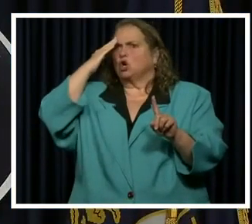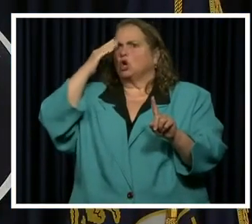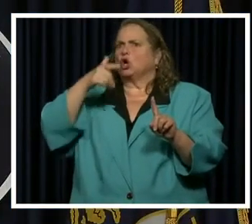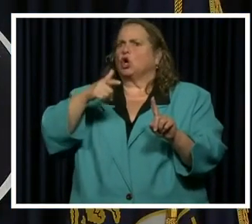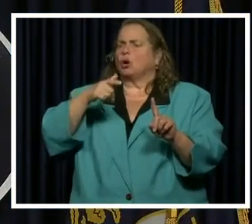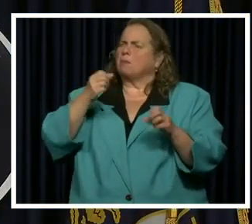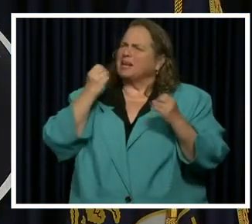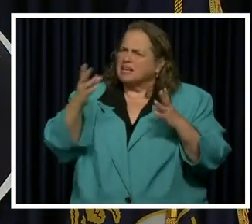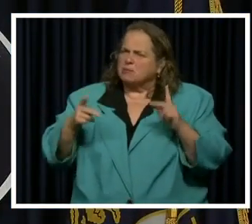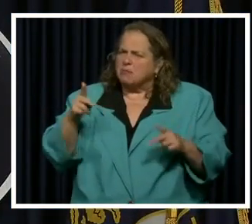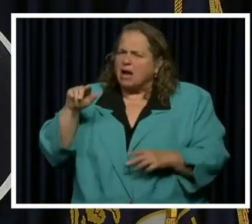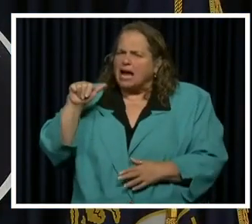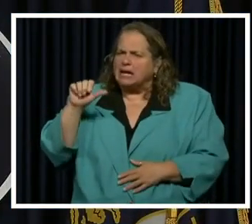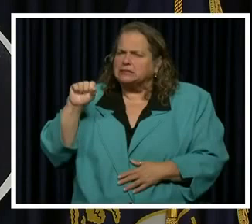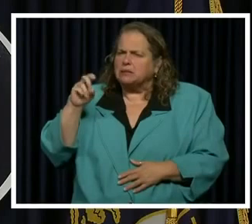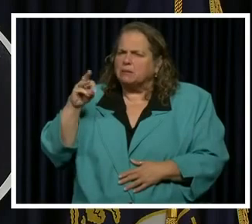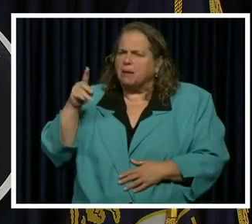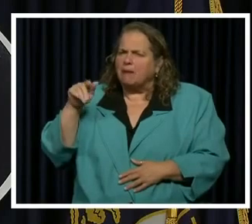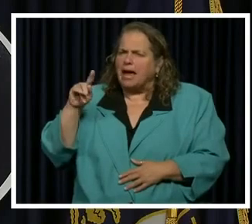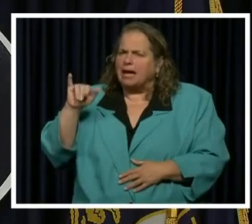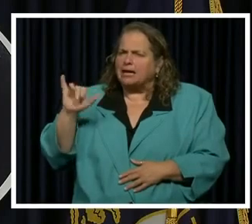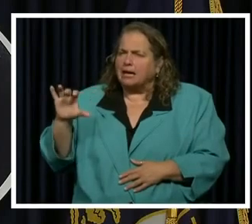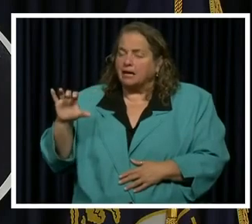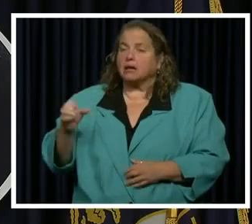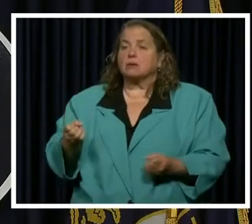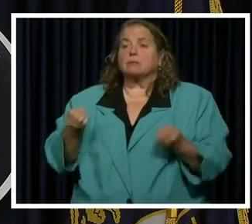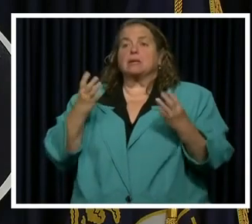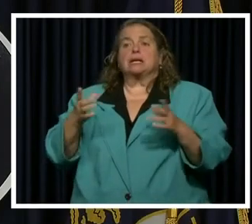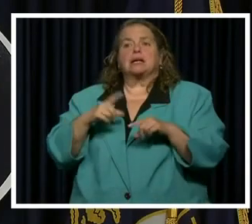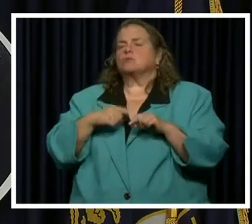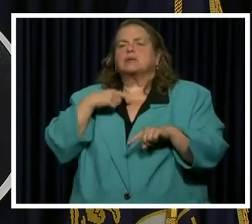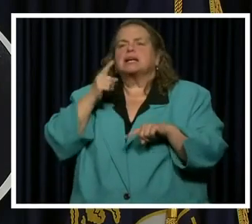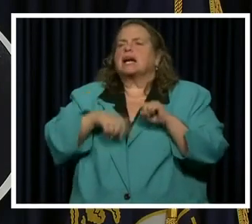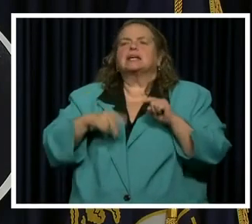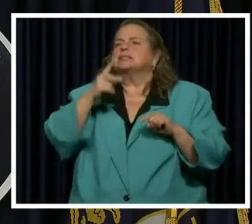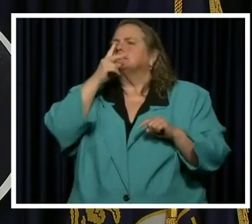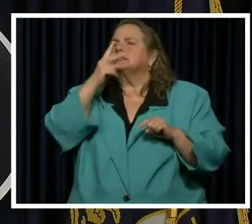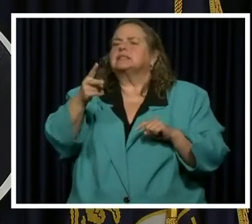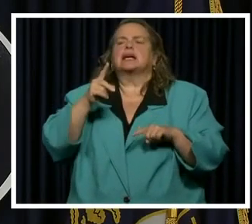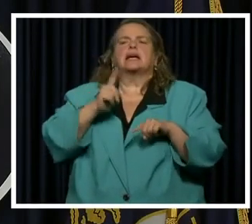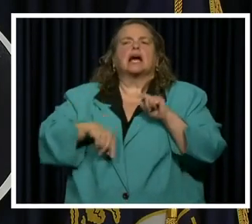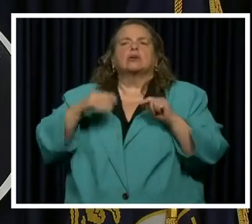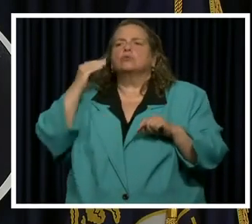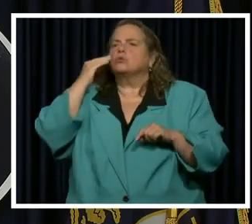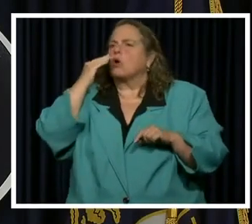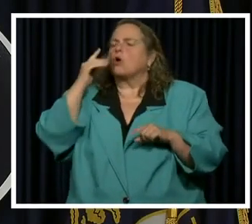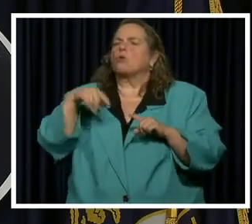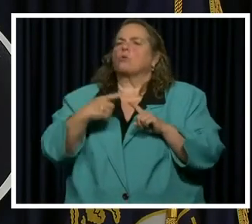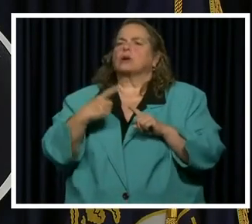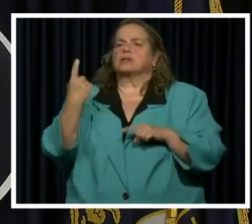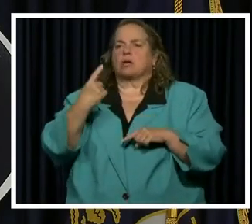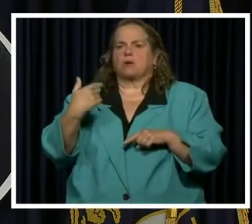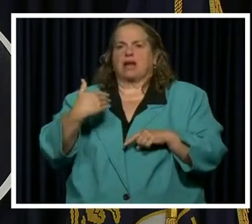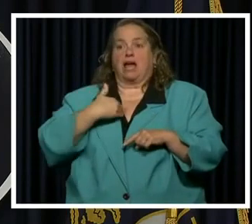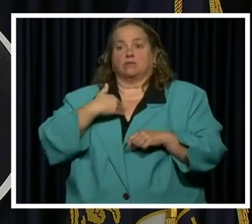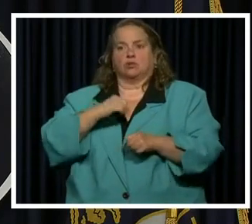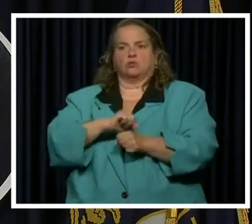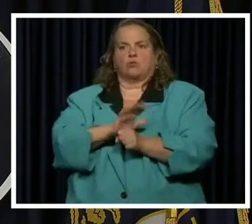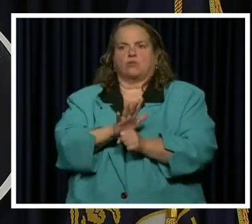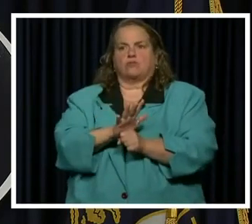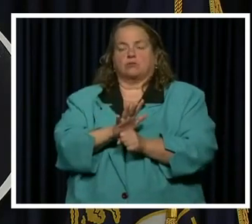are asymptomatic that many times we can't see and we can't know when somebody has the coronavirus.